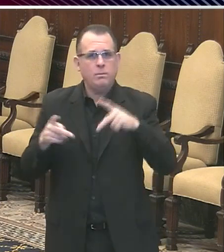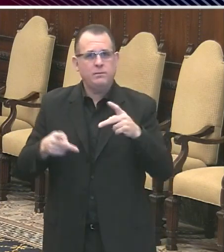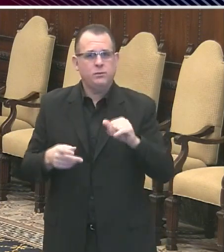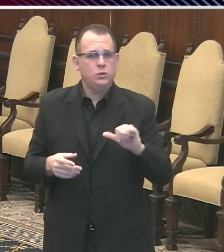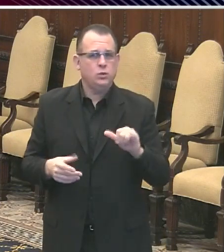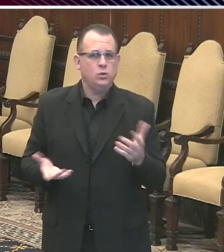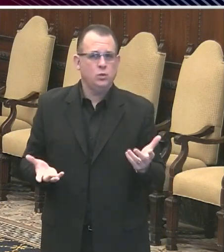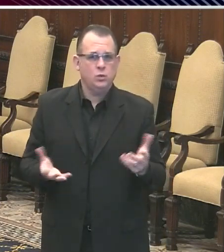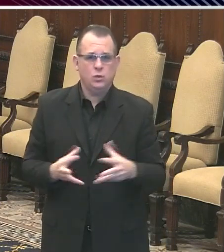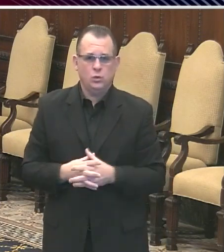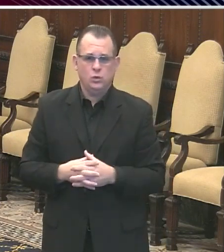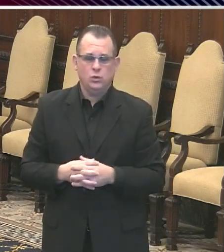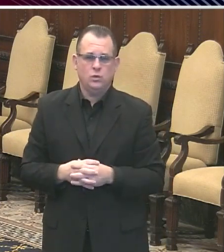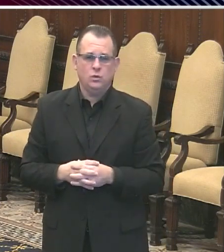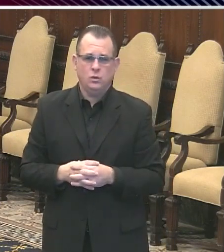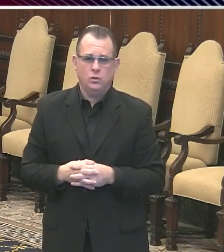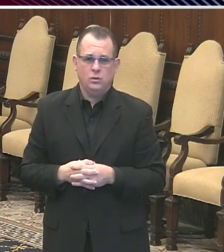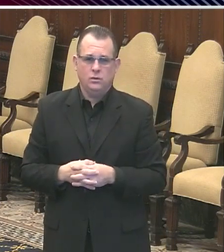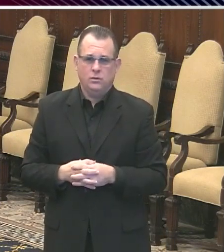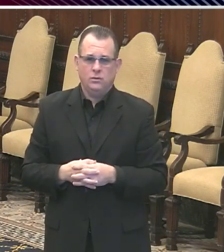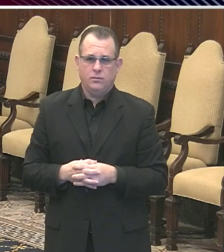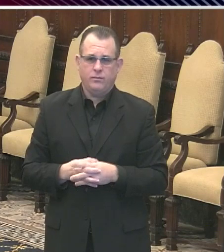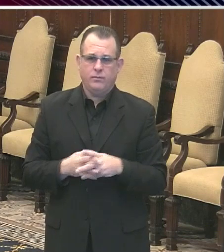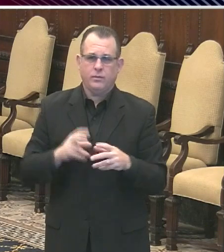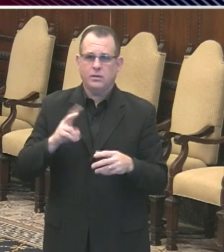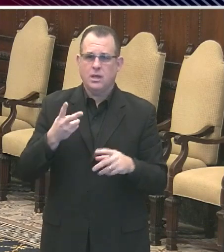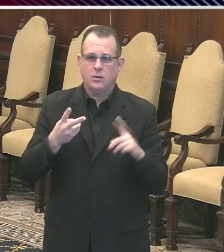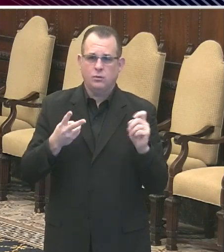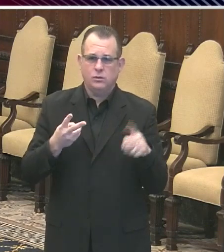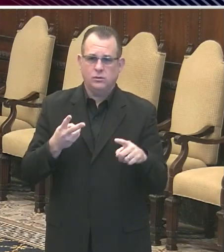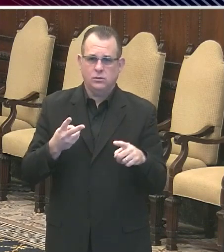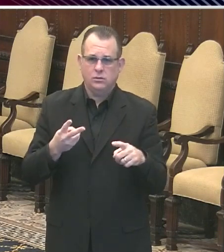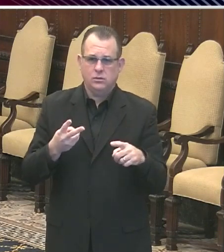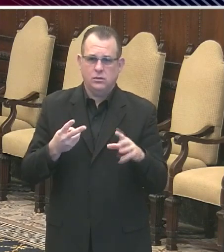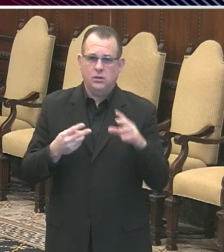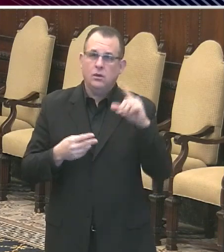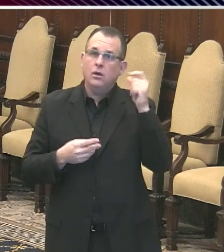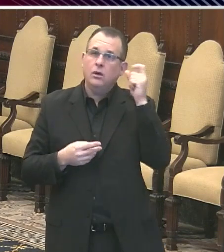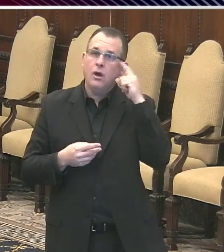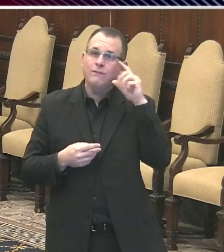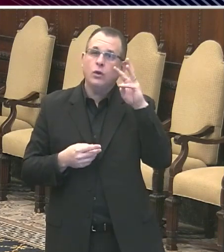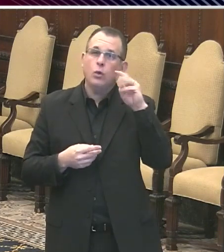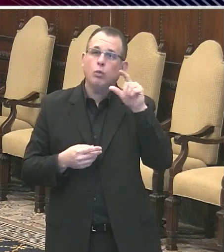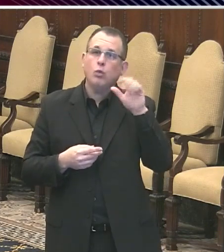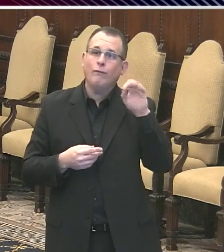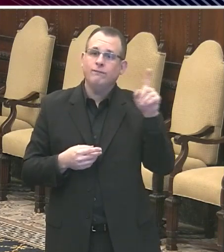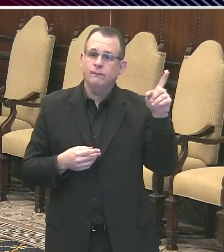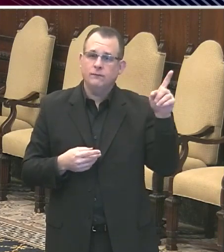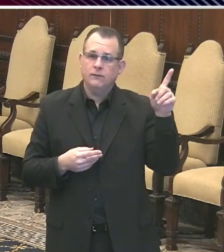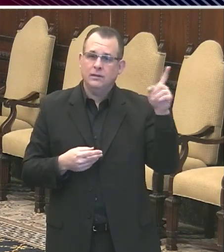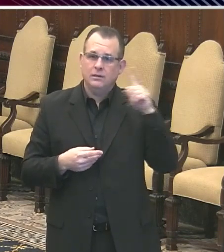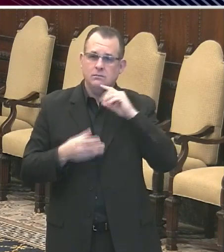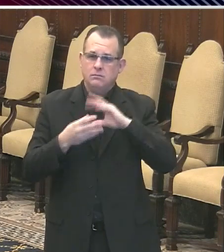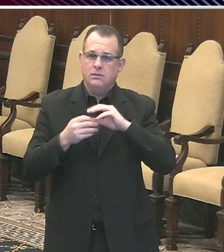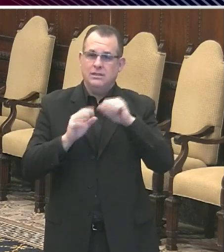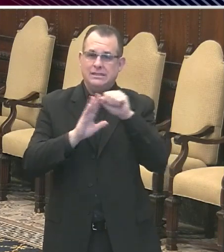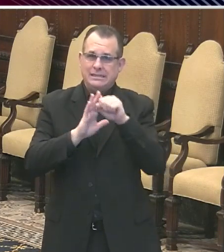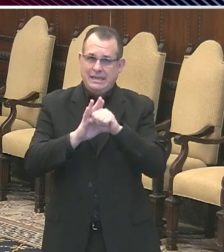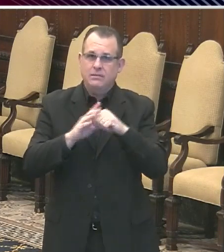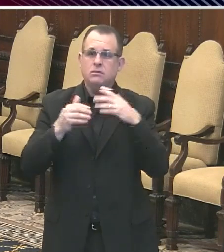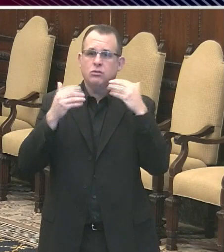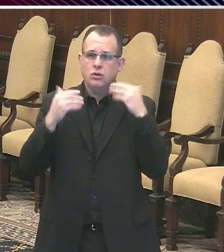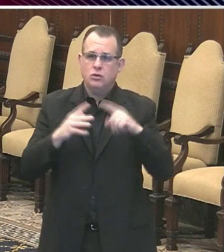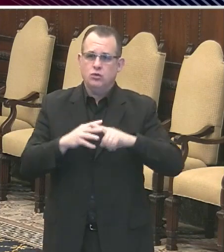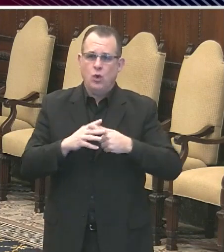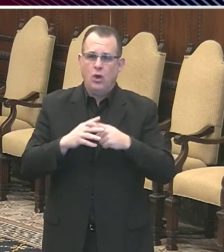for the mayor or for Brian. Governor Tom Wolf has said the state will allow construction to resume on Friday. Is the same true in Philadelphia